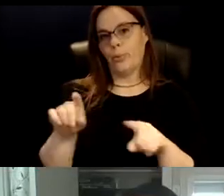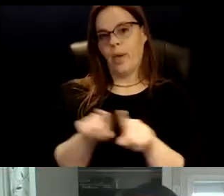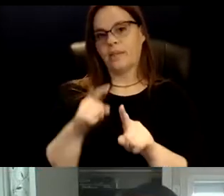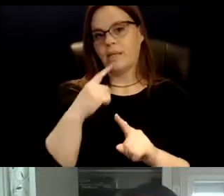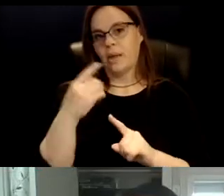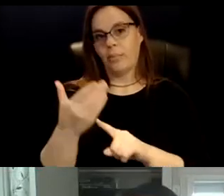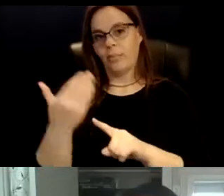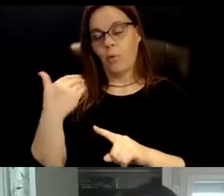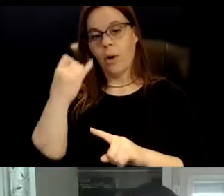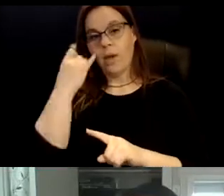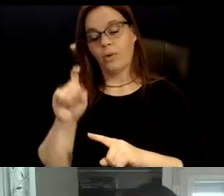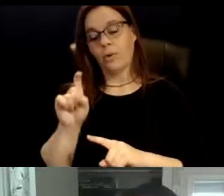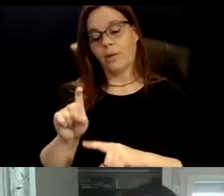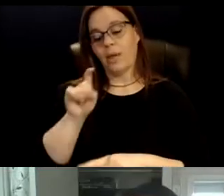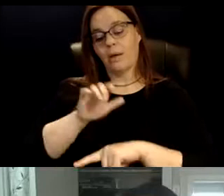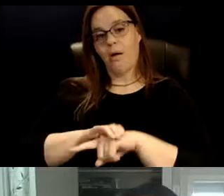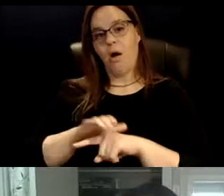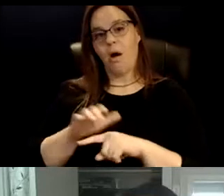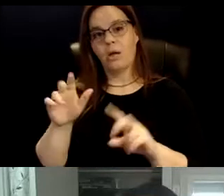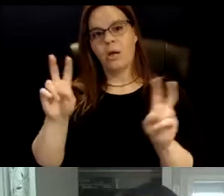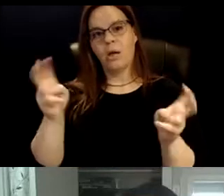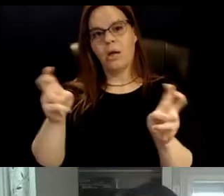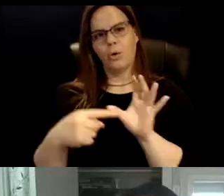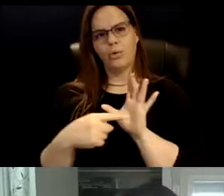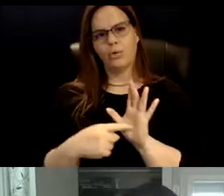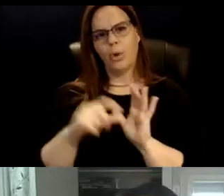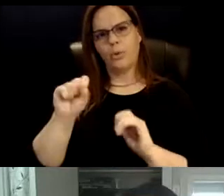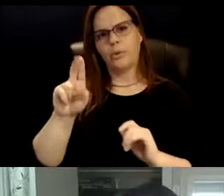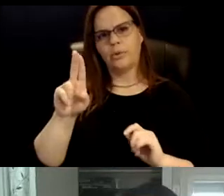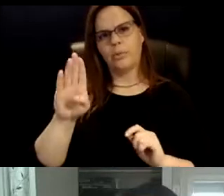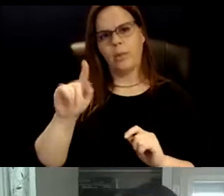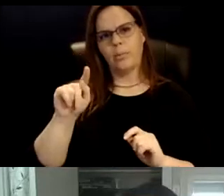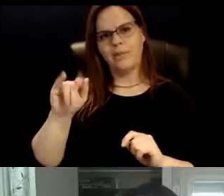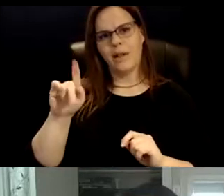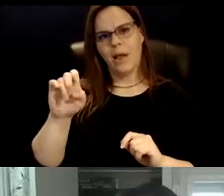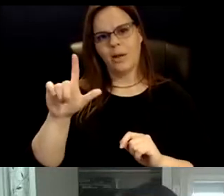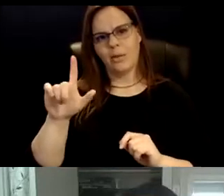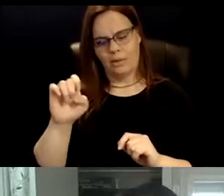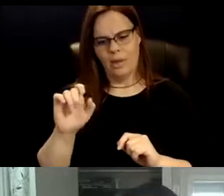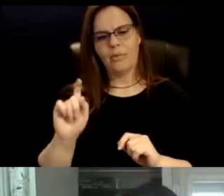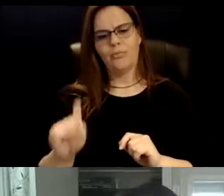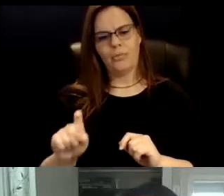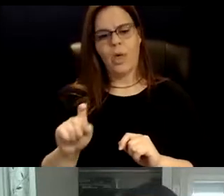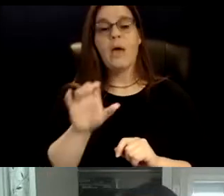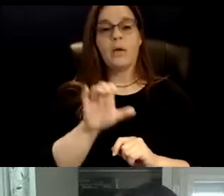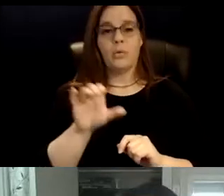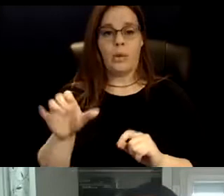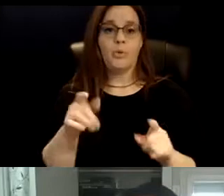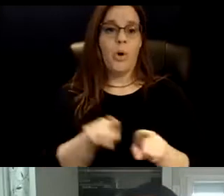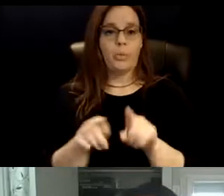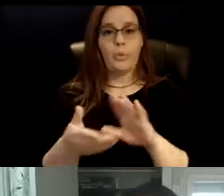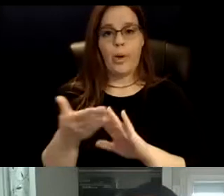If you click on the show subtitle in your Zoom menu bar to turn them on, captions are also running in streamtext